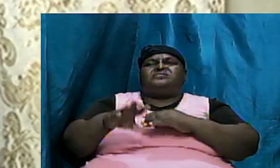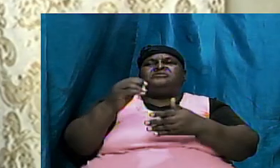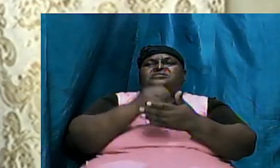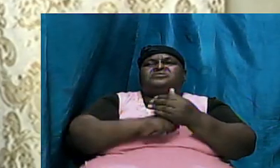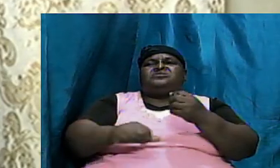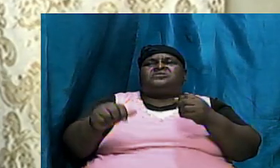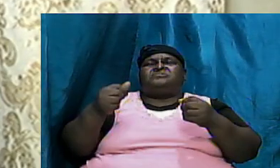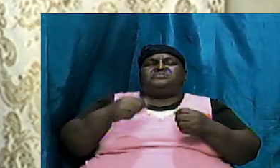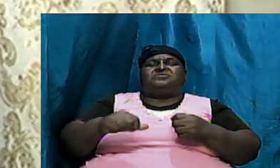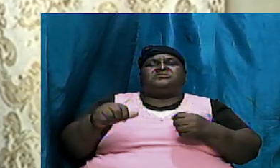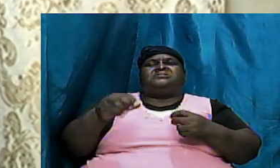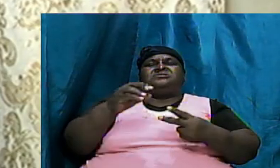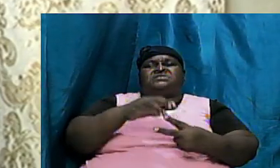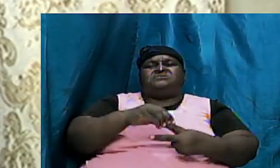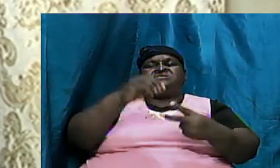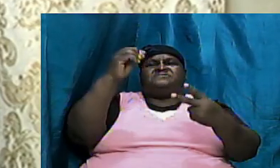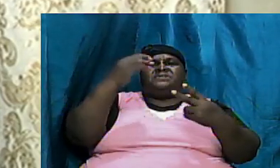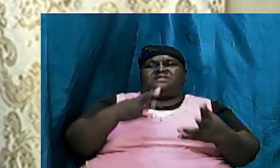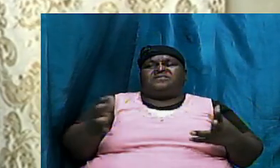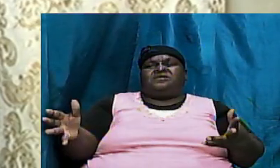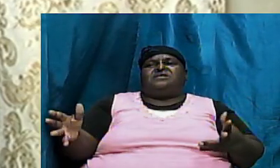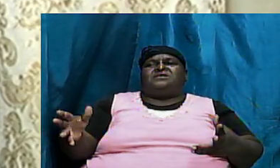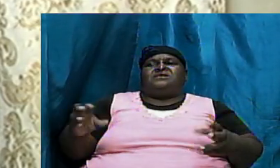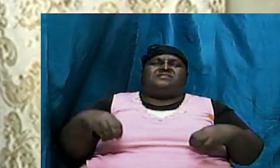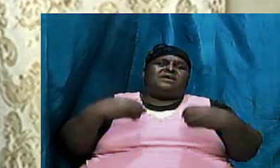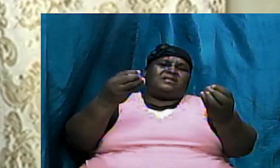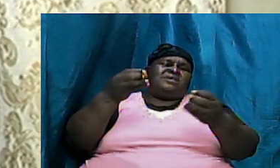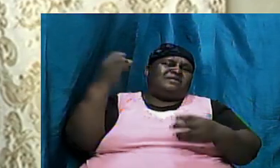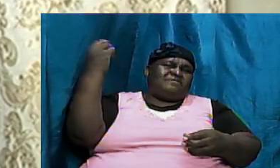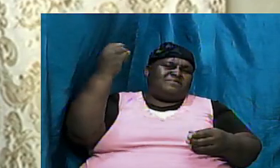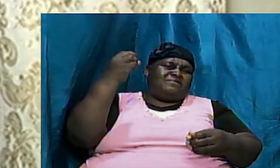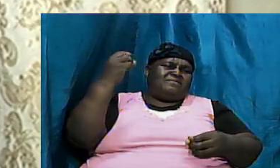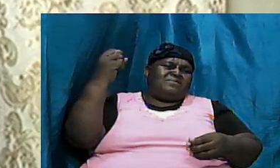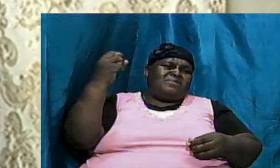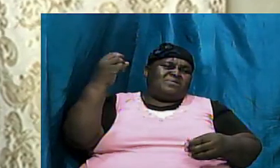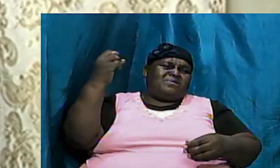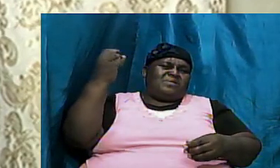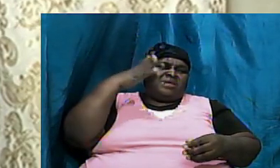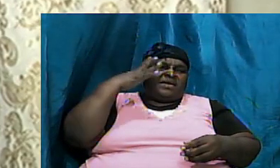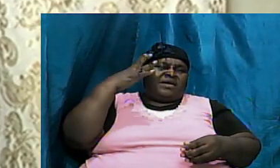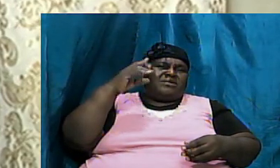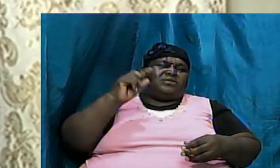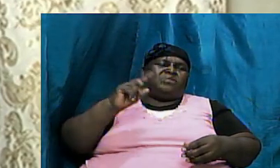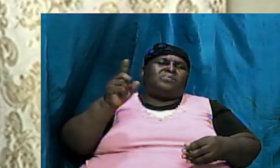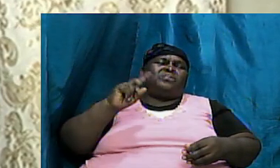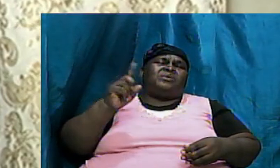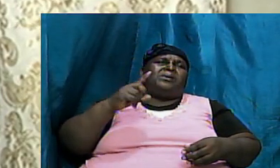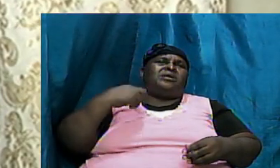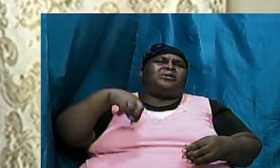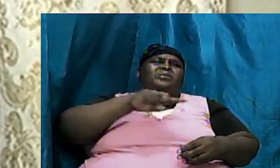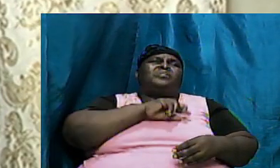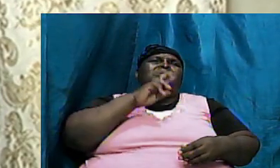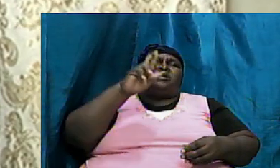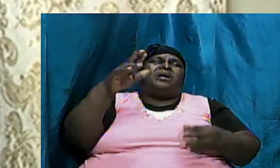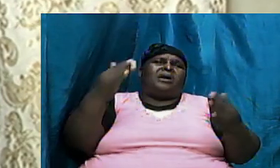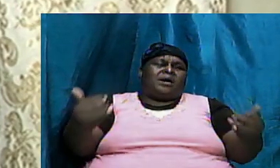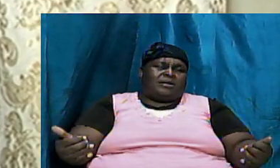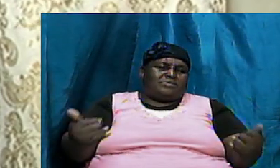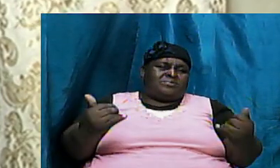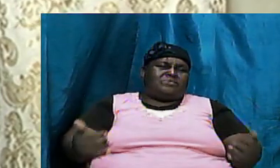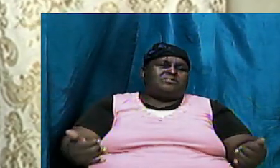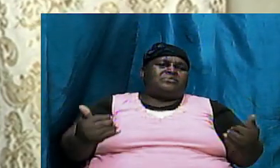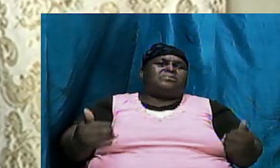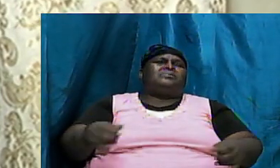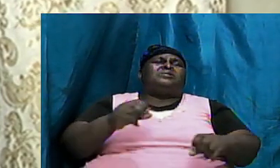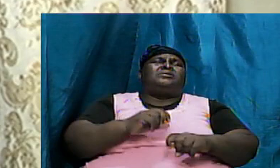that will give light to where we are today and what